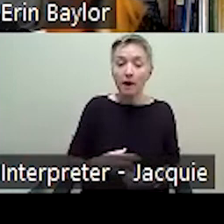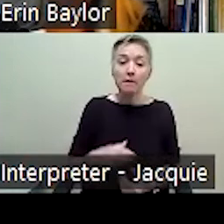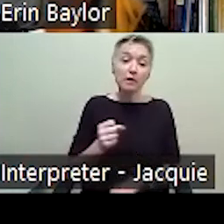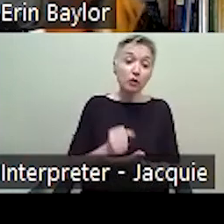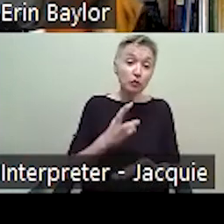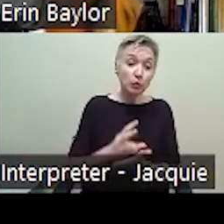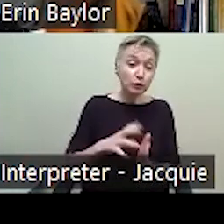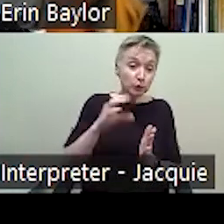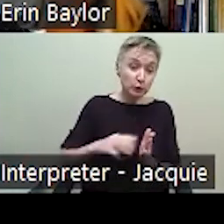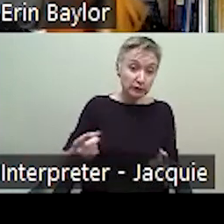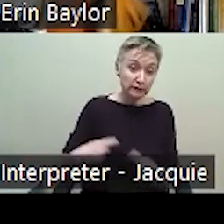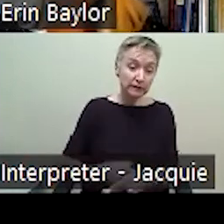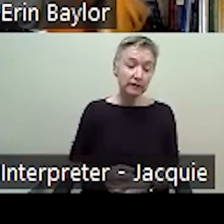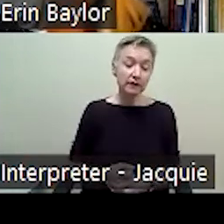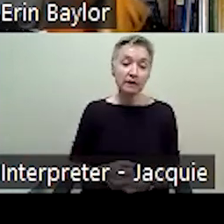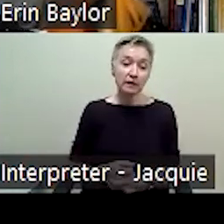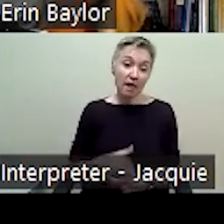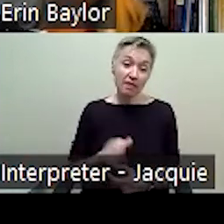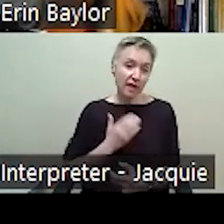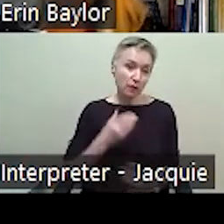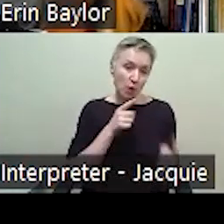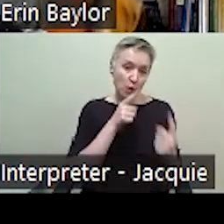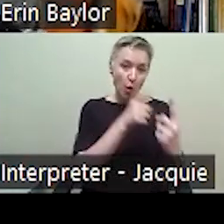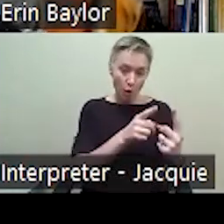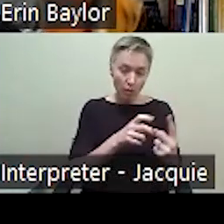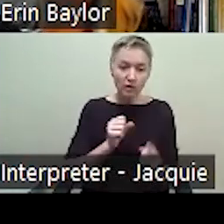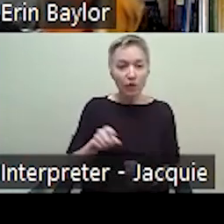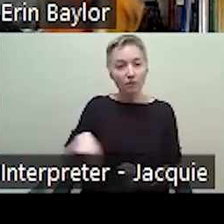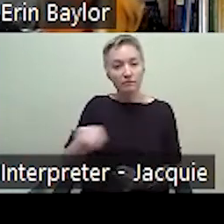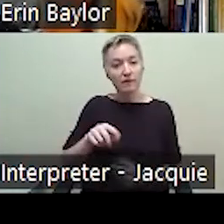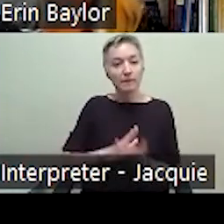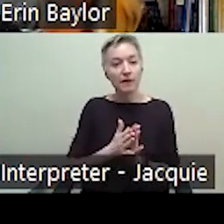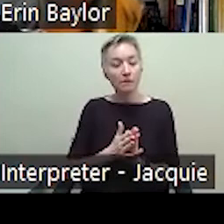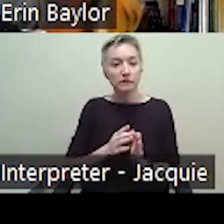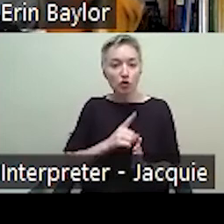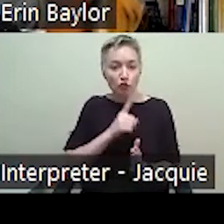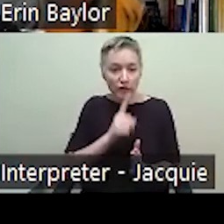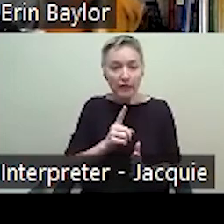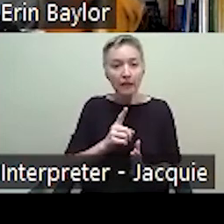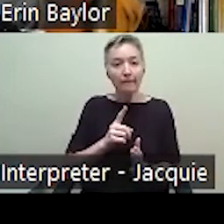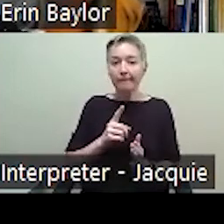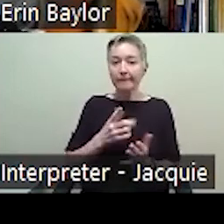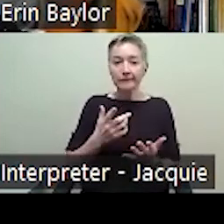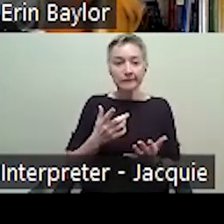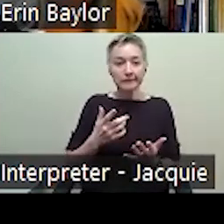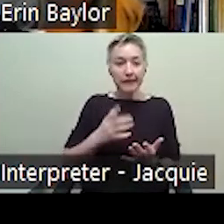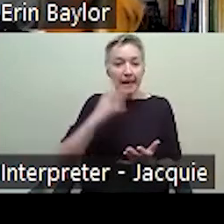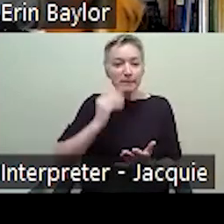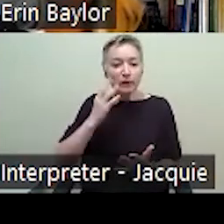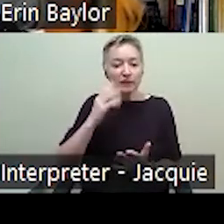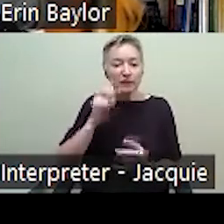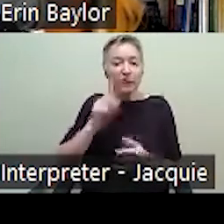students, um, you know, to, to really make this an authentic interprofessional learning. I think, you know, when we think about, um,